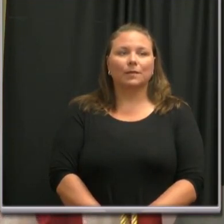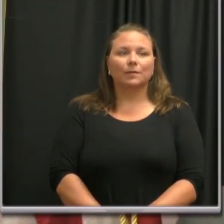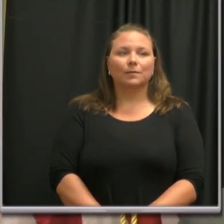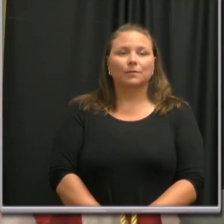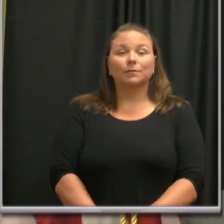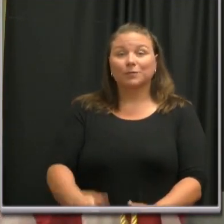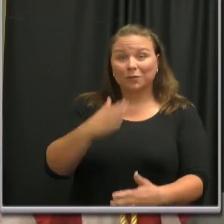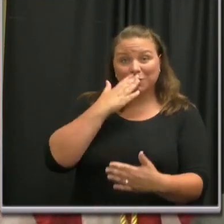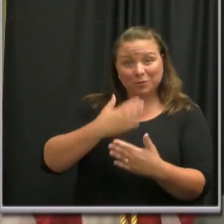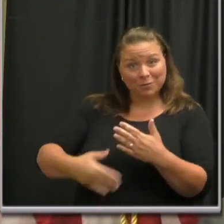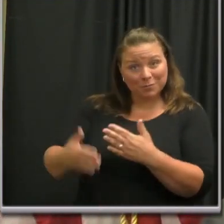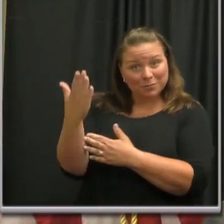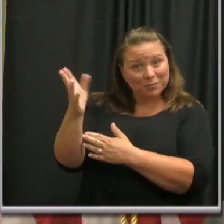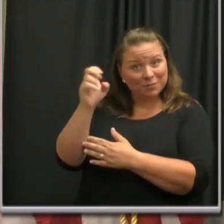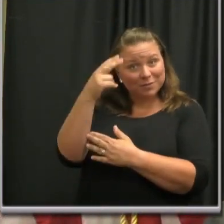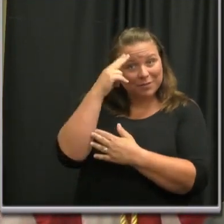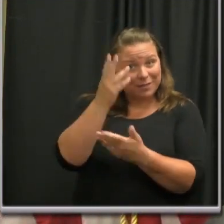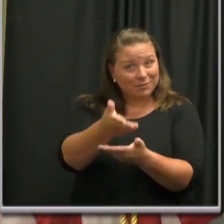Good morning, Nashville.